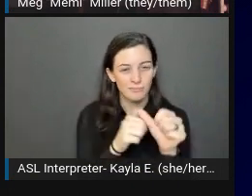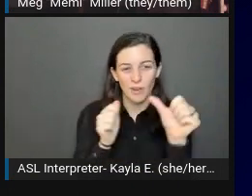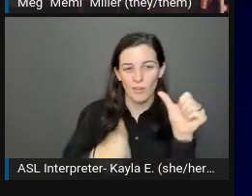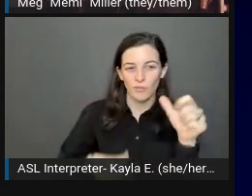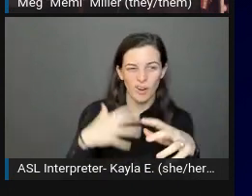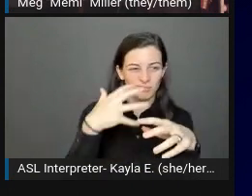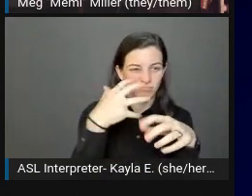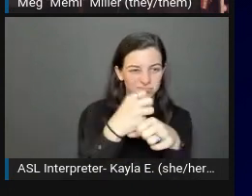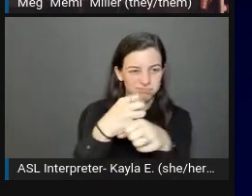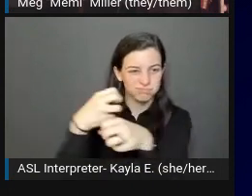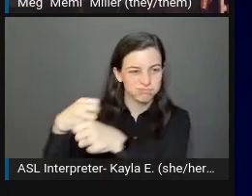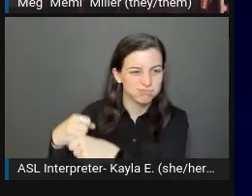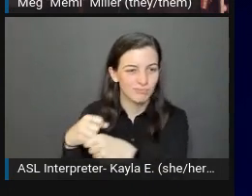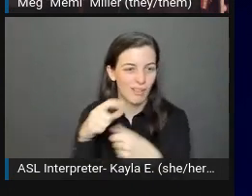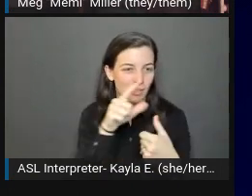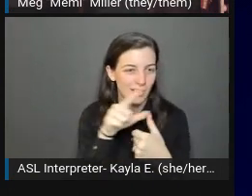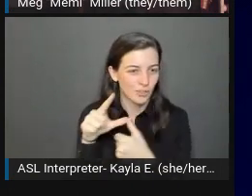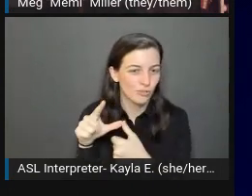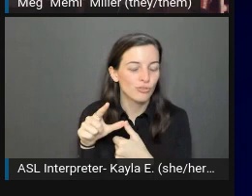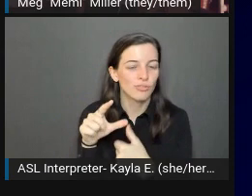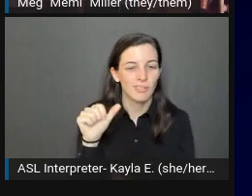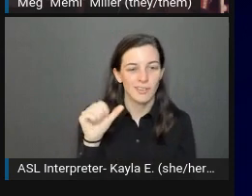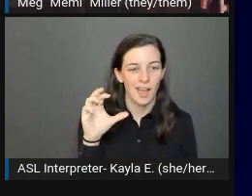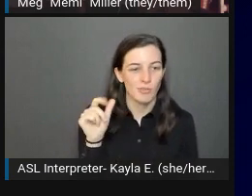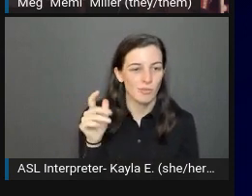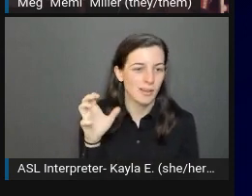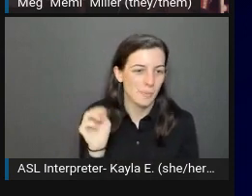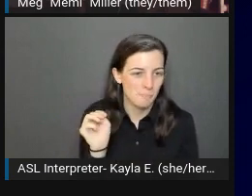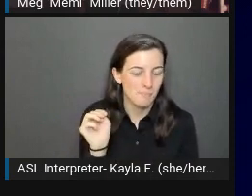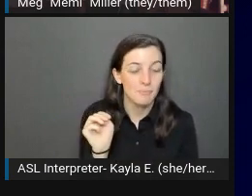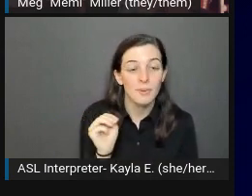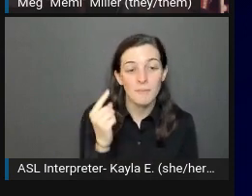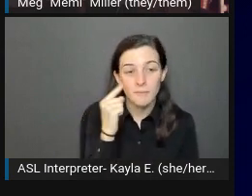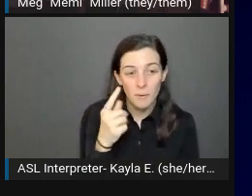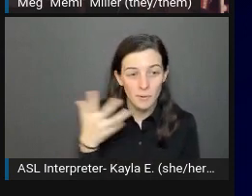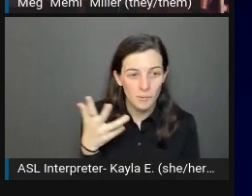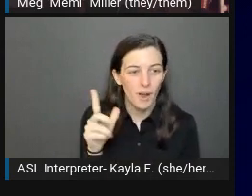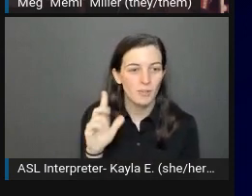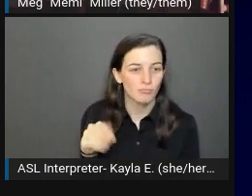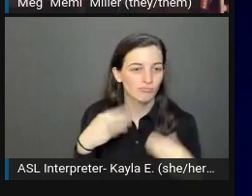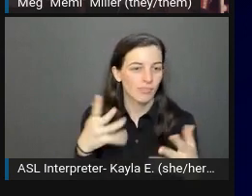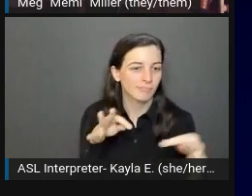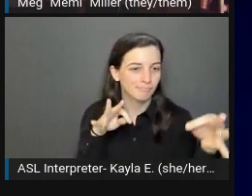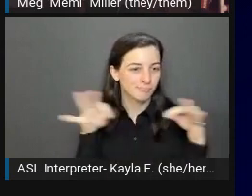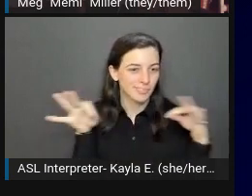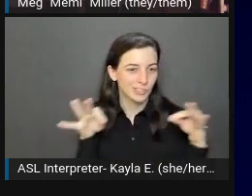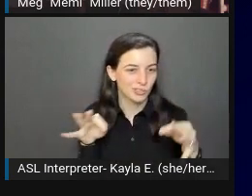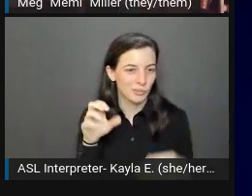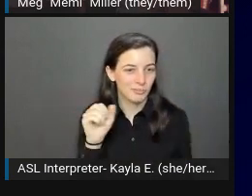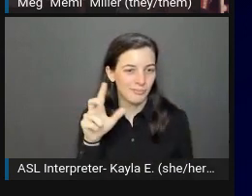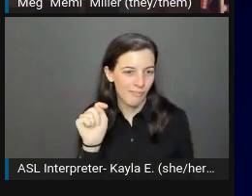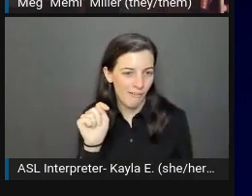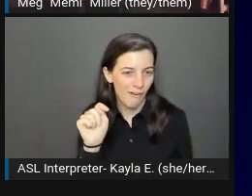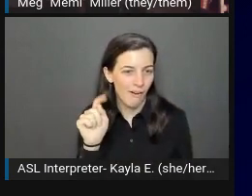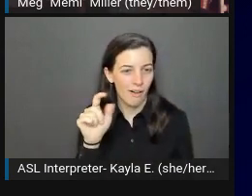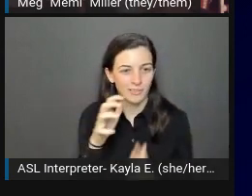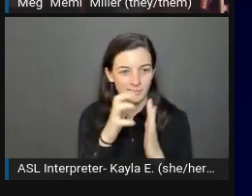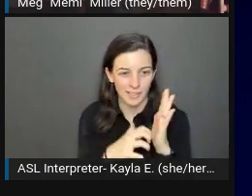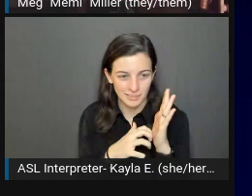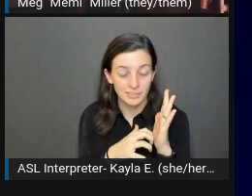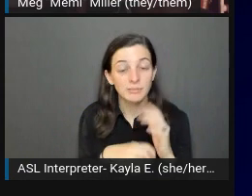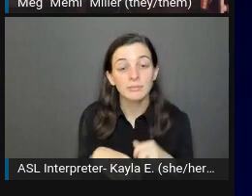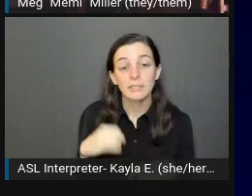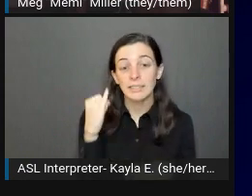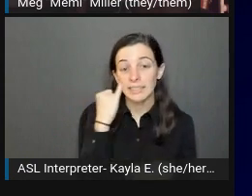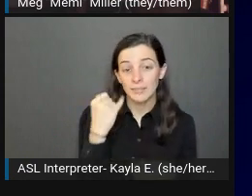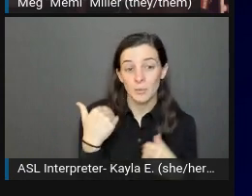about creating effective description and descriptive alt text. For example, if a screen reader user hops to an image and an